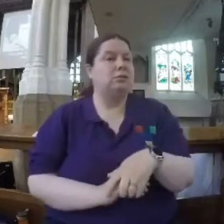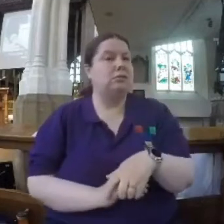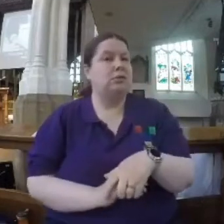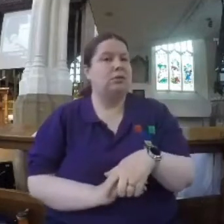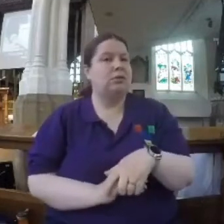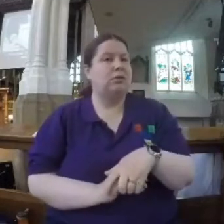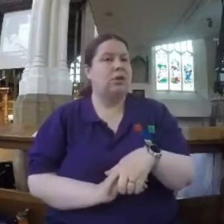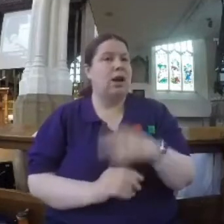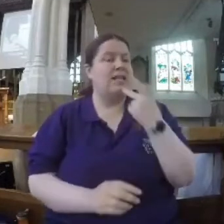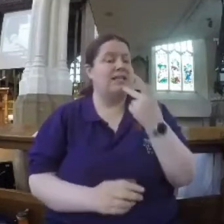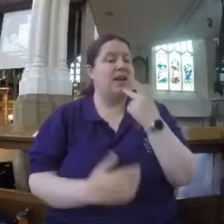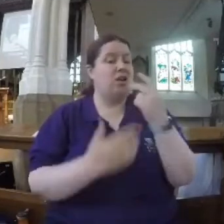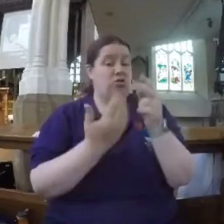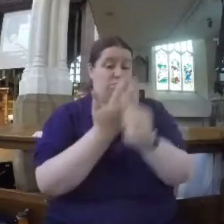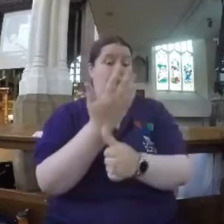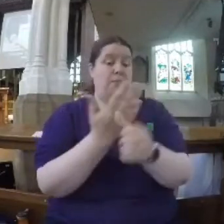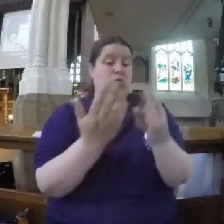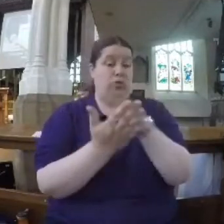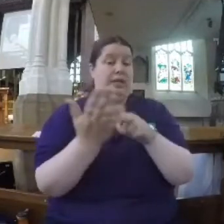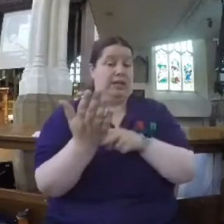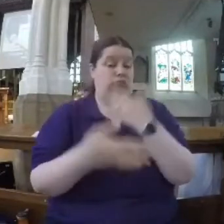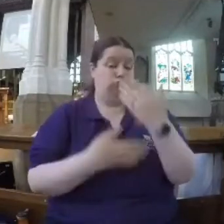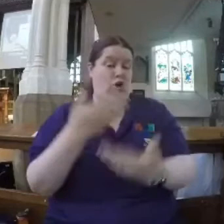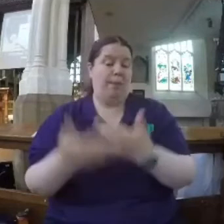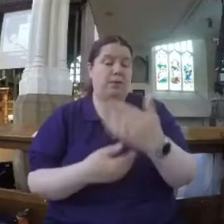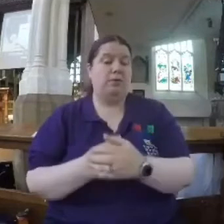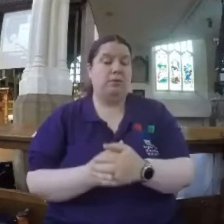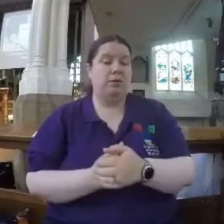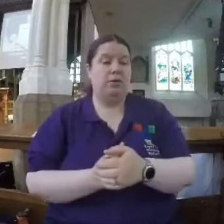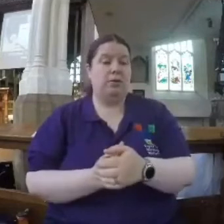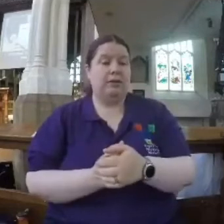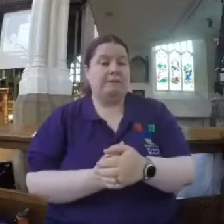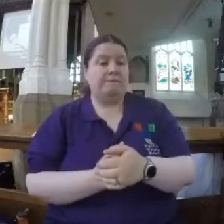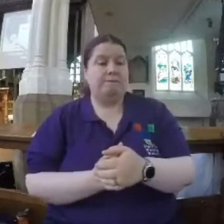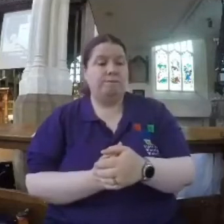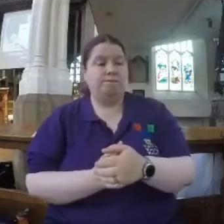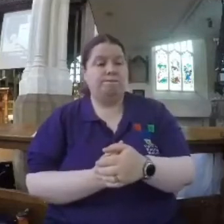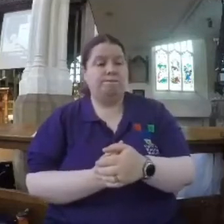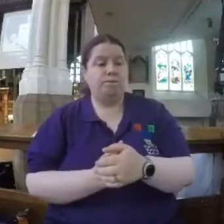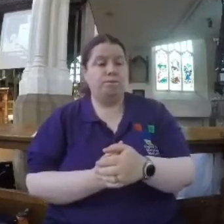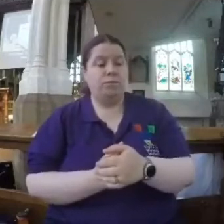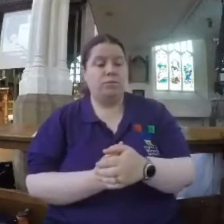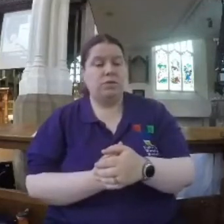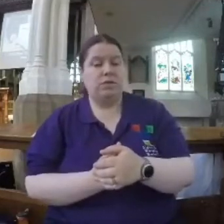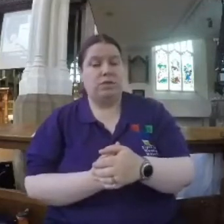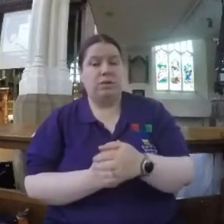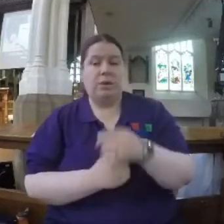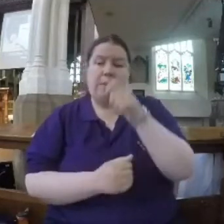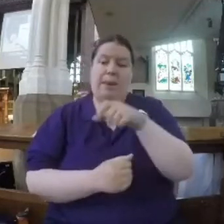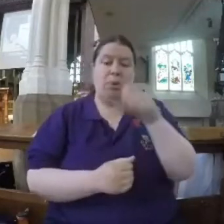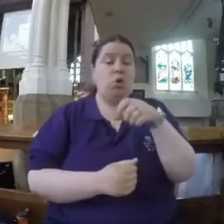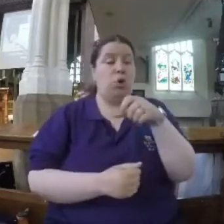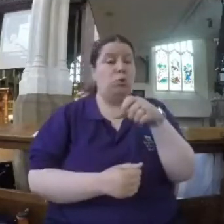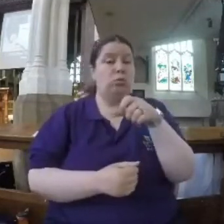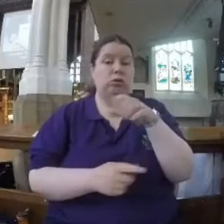second Bible reading, verses 51 to 53. And it is so unlike those we see who chase an earthly